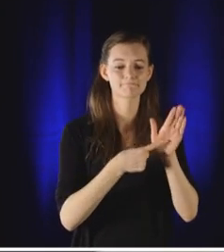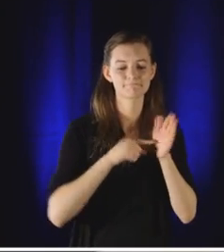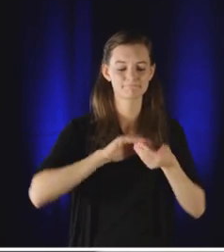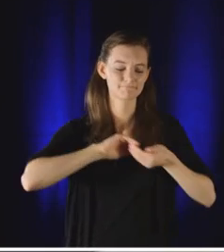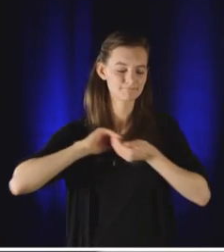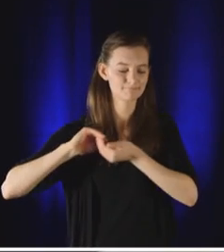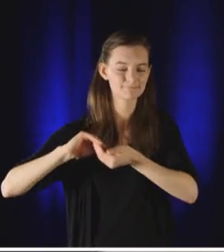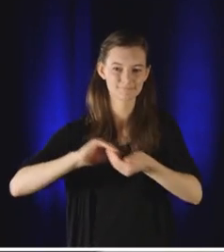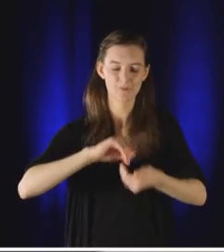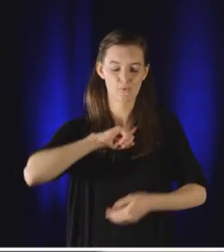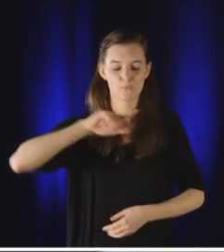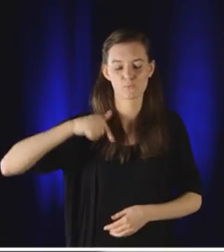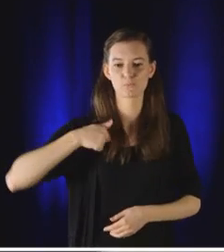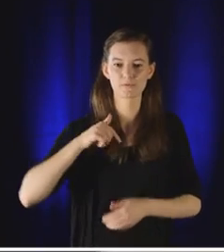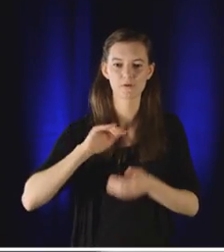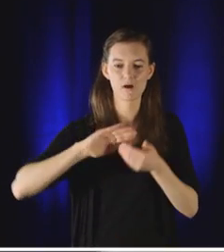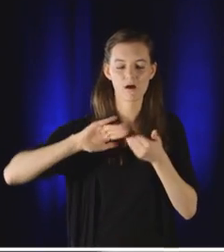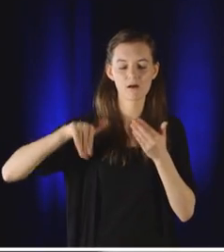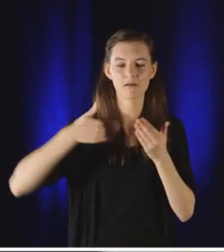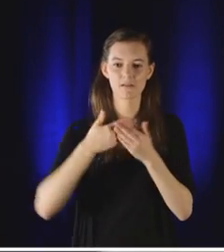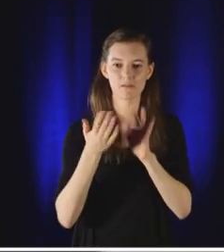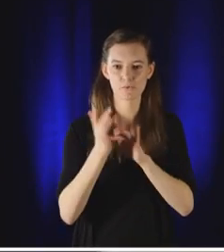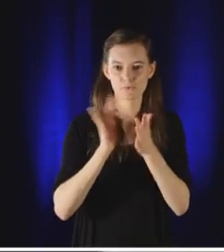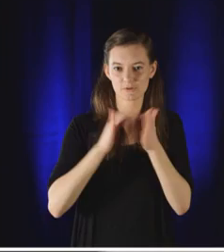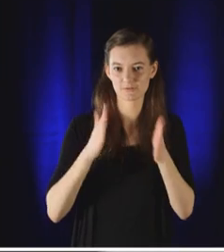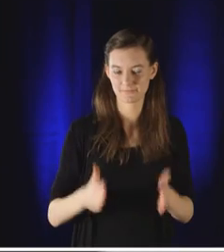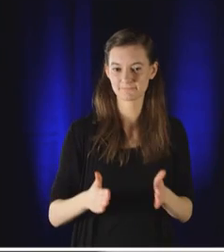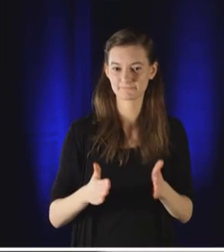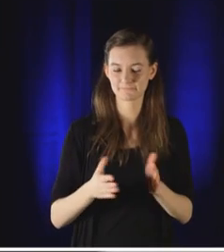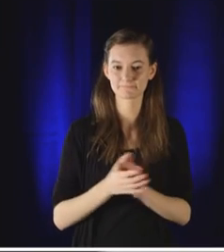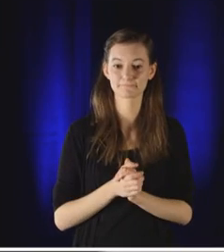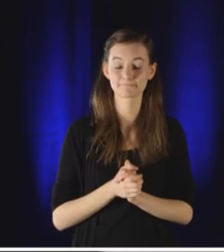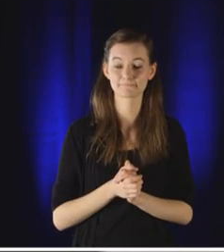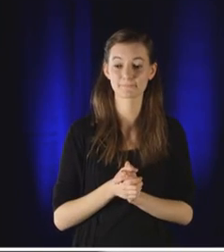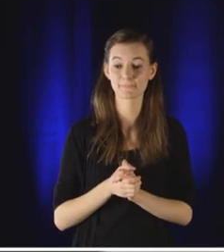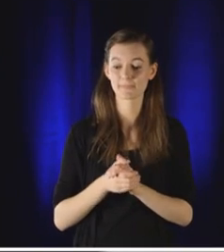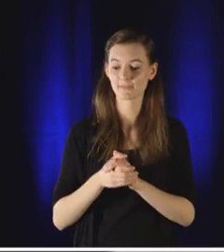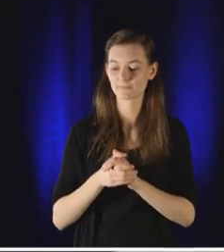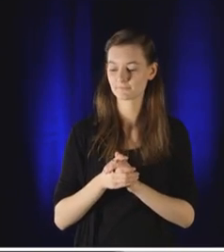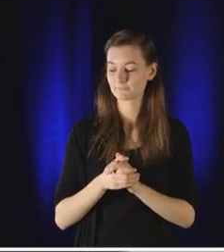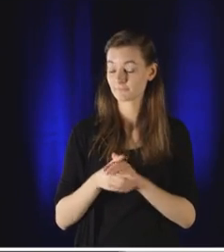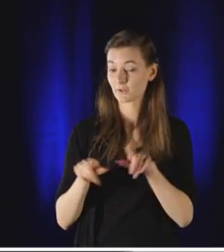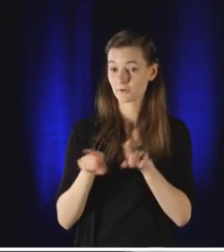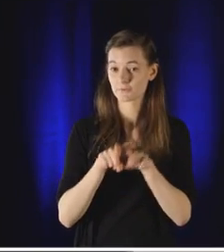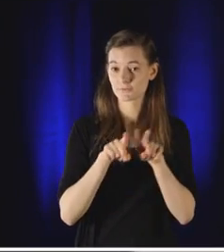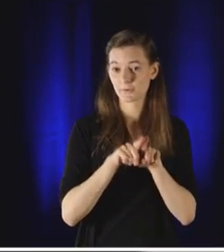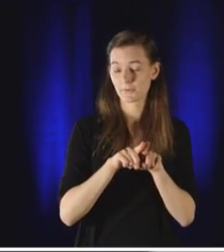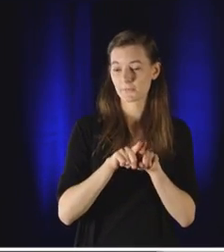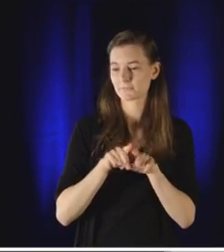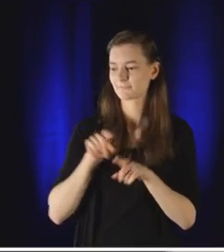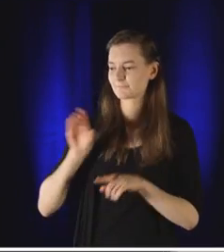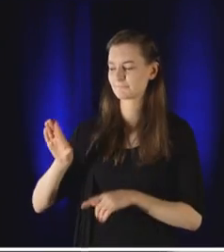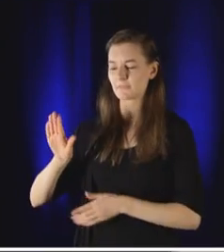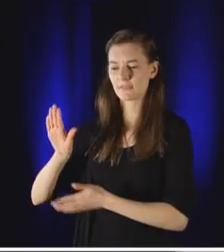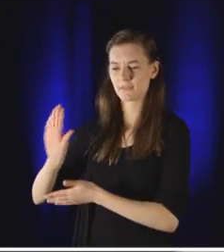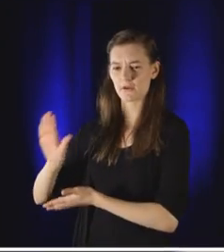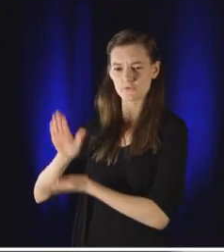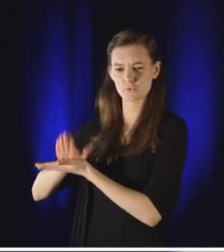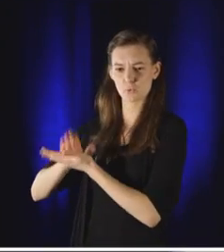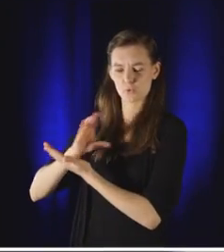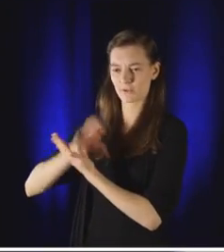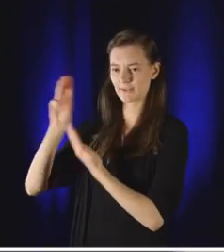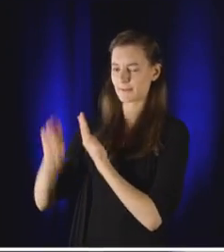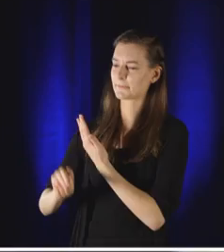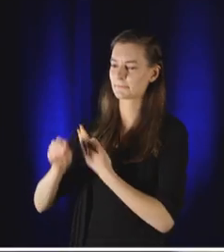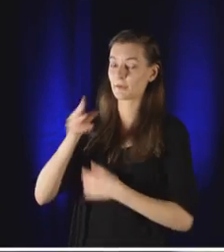Ezzor have refused to teach ISIS curriculum. And people in Syria and Iraq are also creating alternatives to